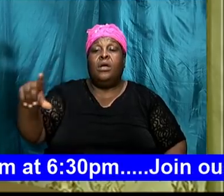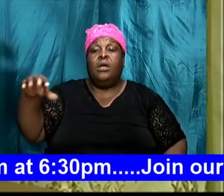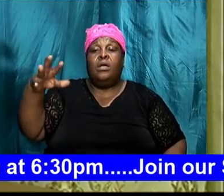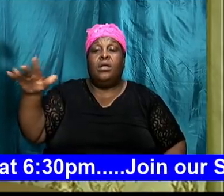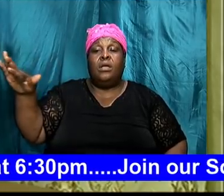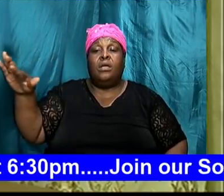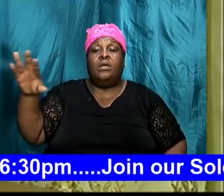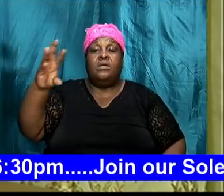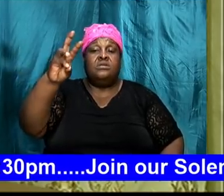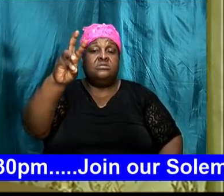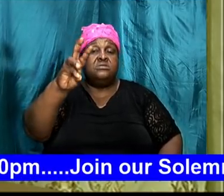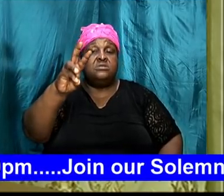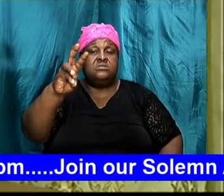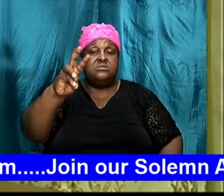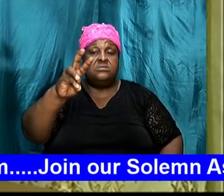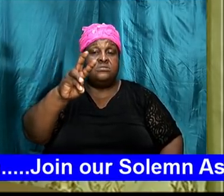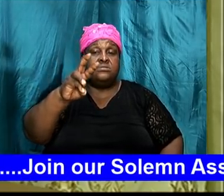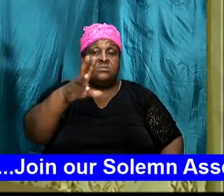and 7